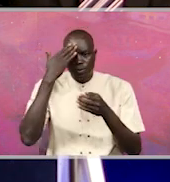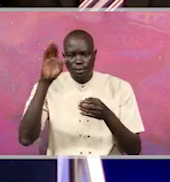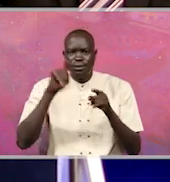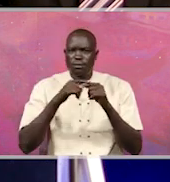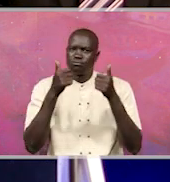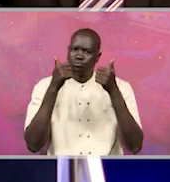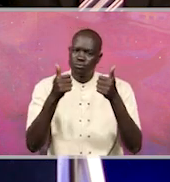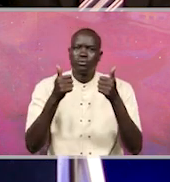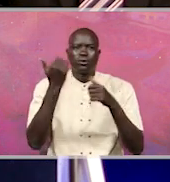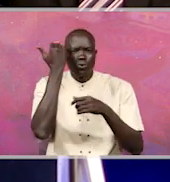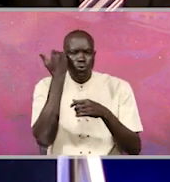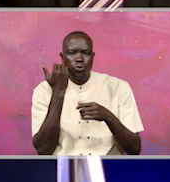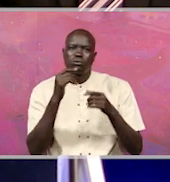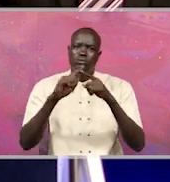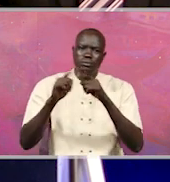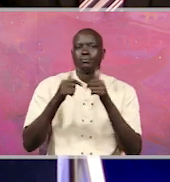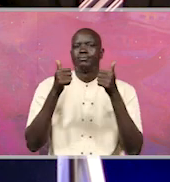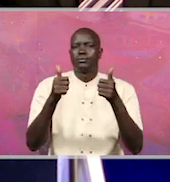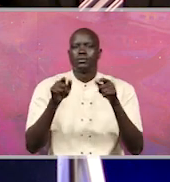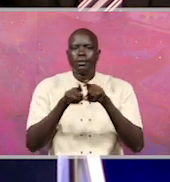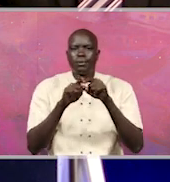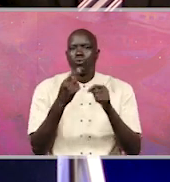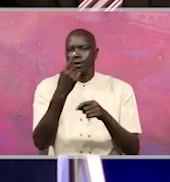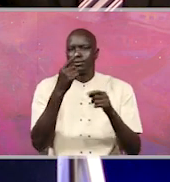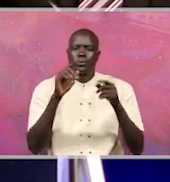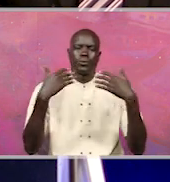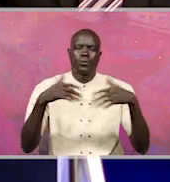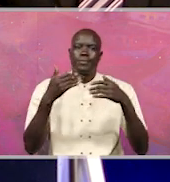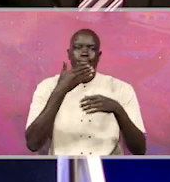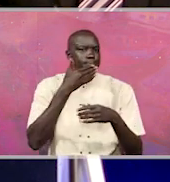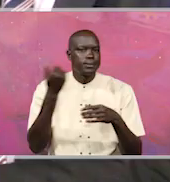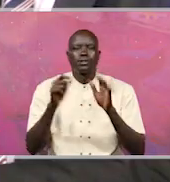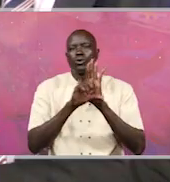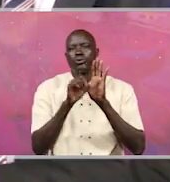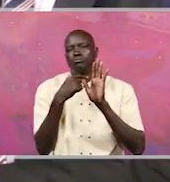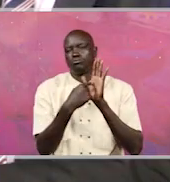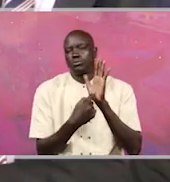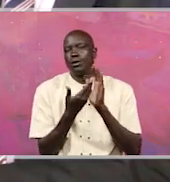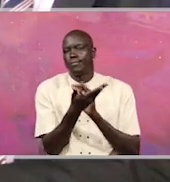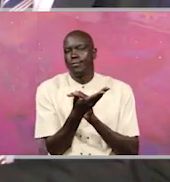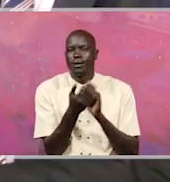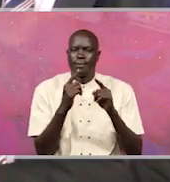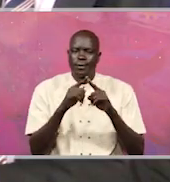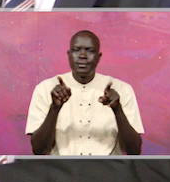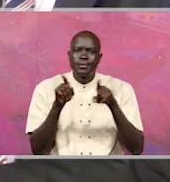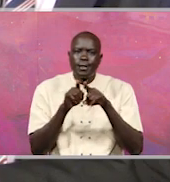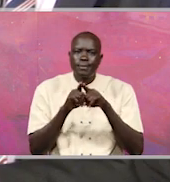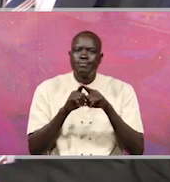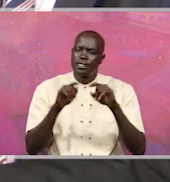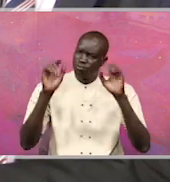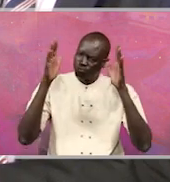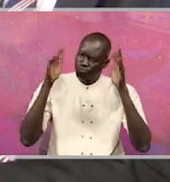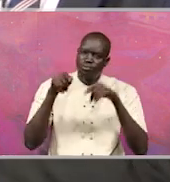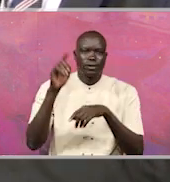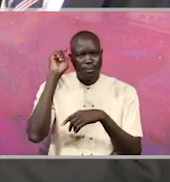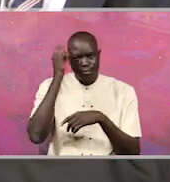robust legal and institutional framework. We actually have one of the very best laws. And of course, we need to give credit